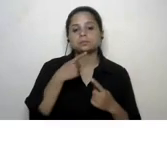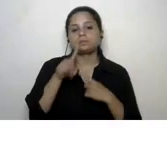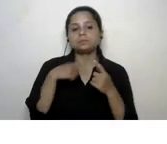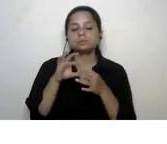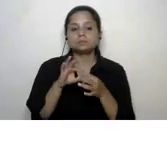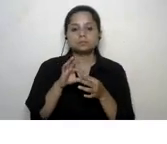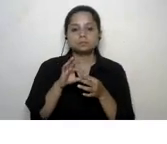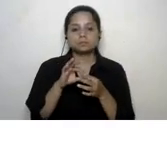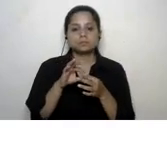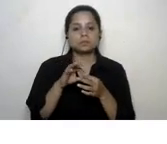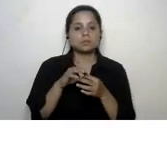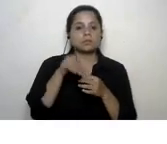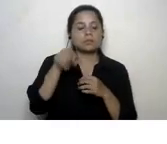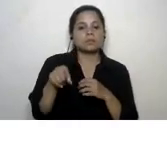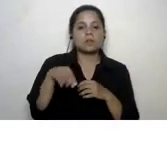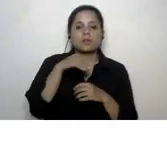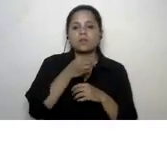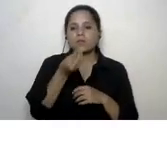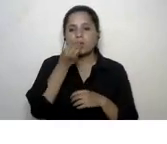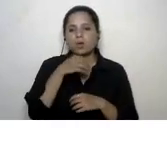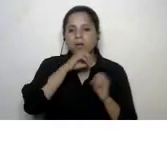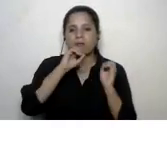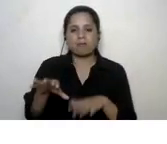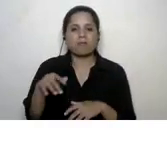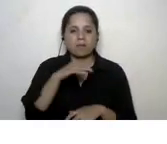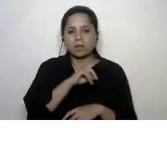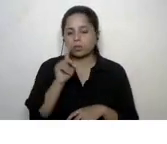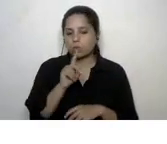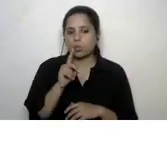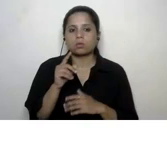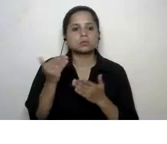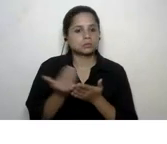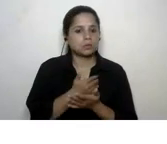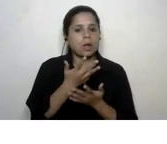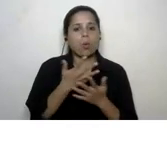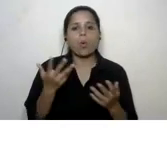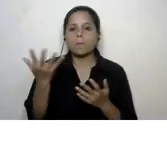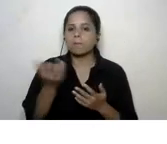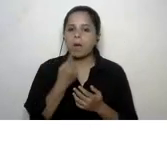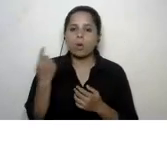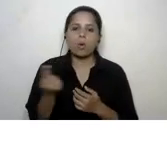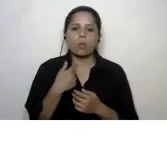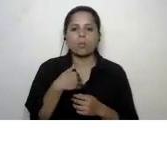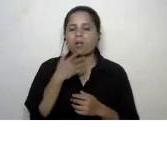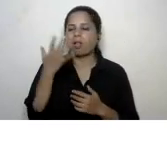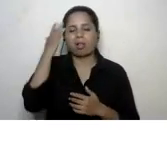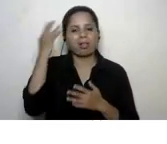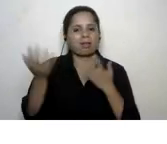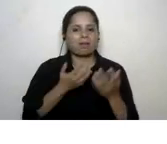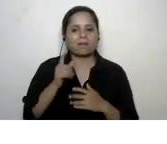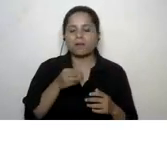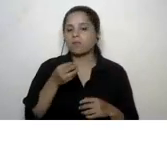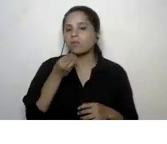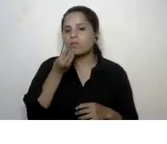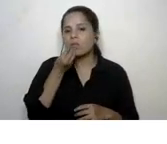uh it talks about avoid wasting food only buy products that you need so obviously the food wasting point